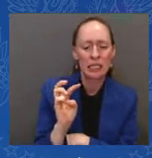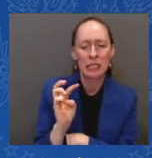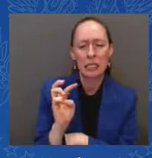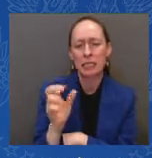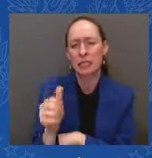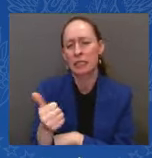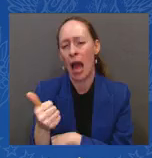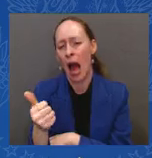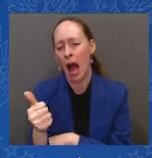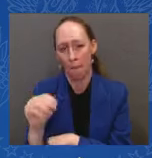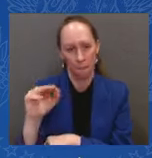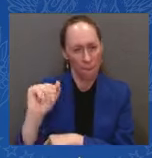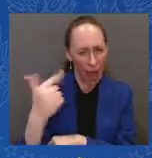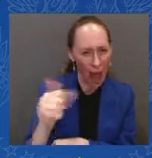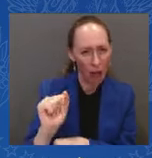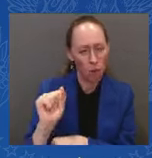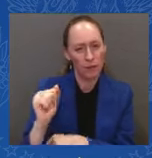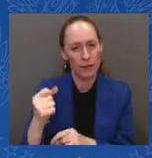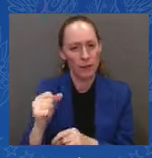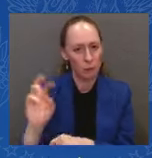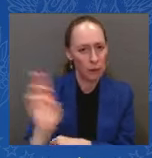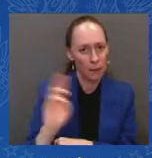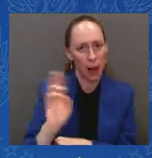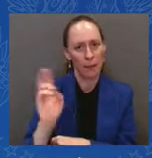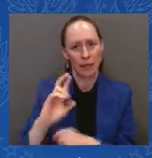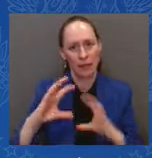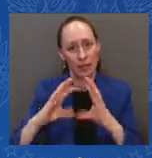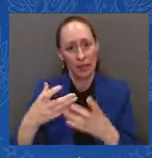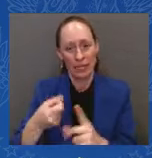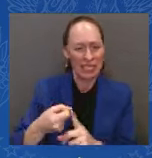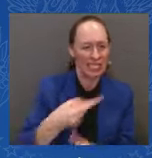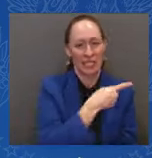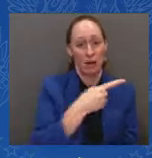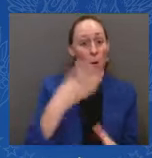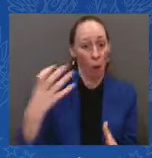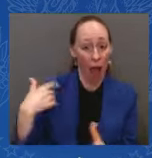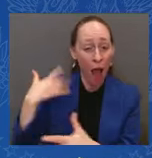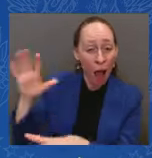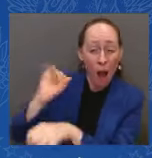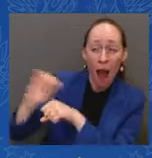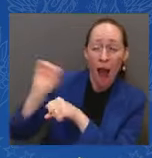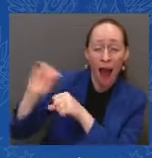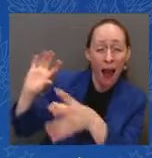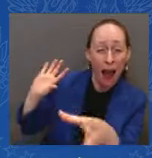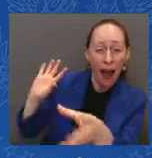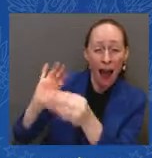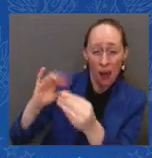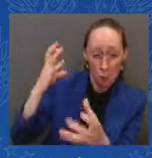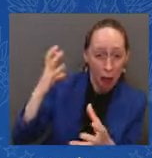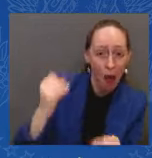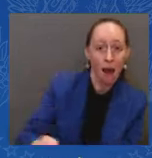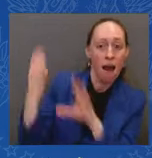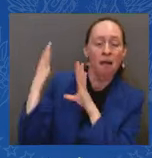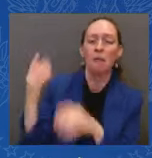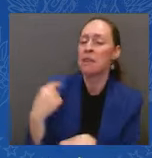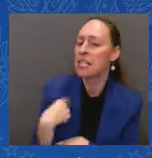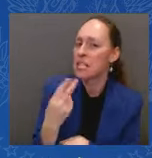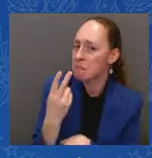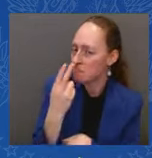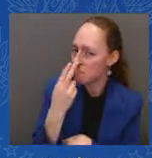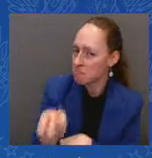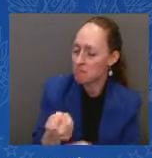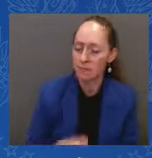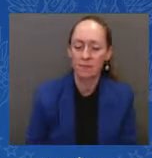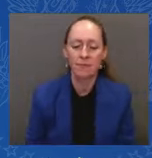But I don't think that's going to get there. Mr. President, have you have you promised? The I — if I may, without additional funding,